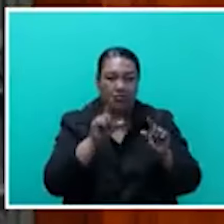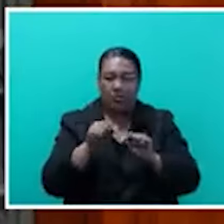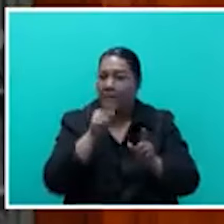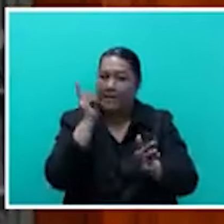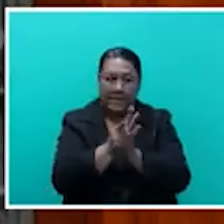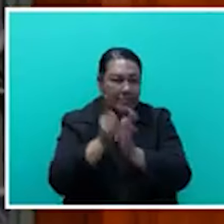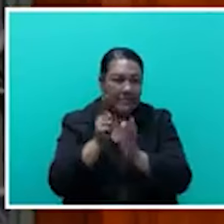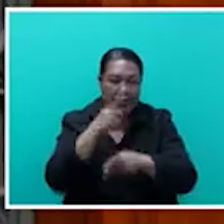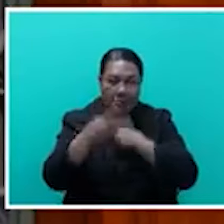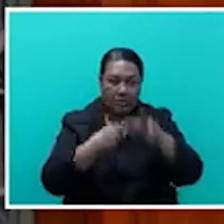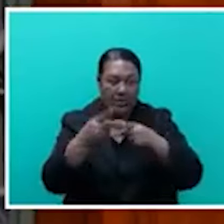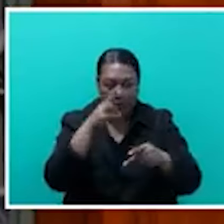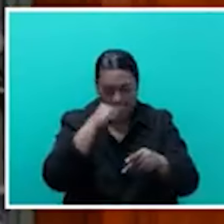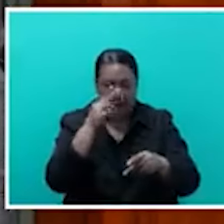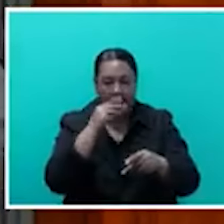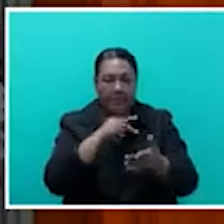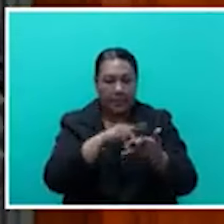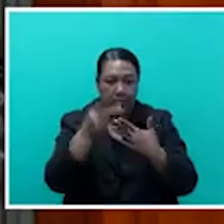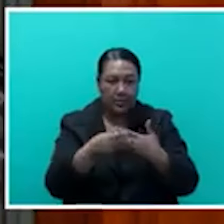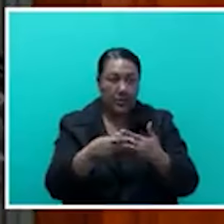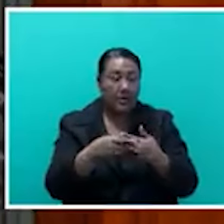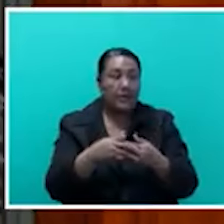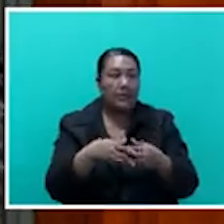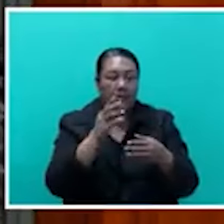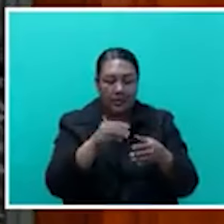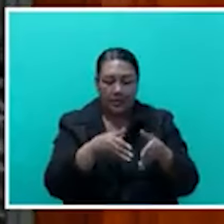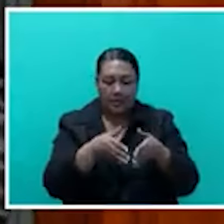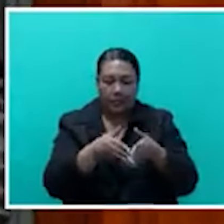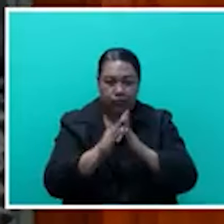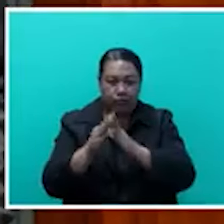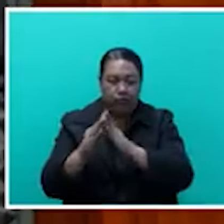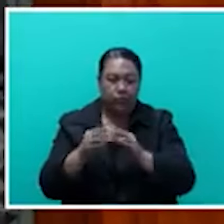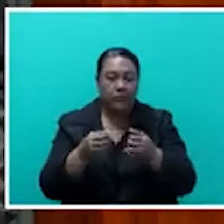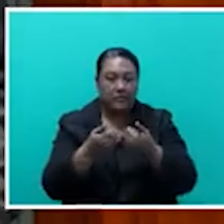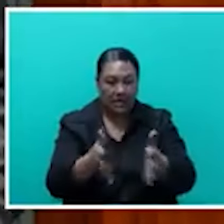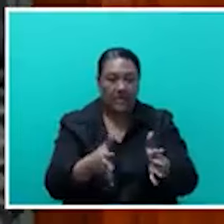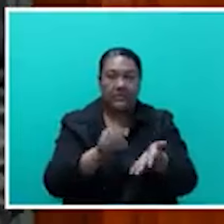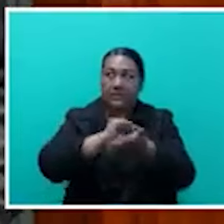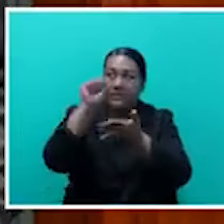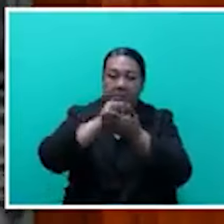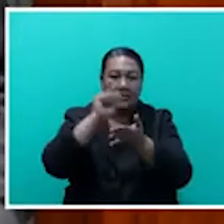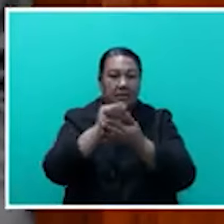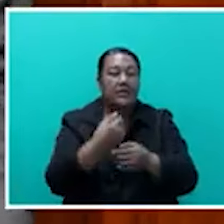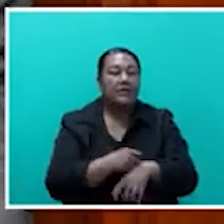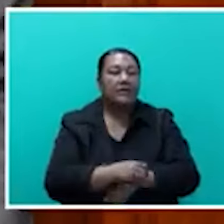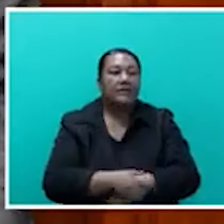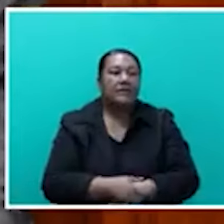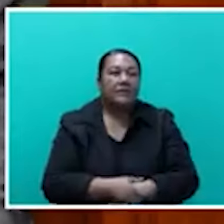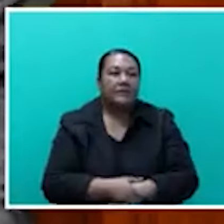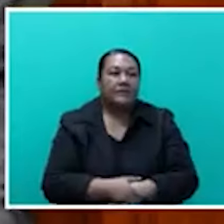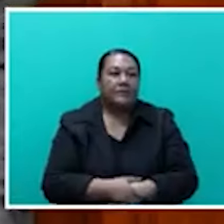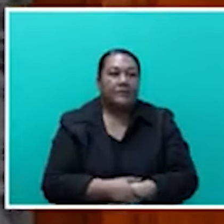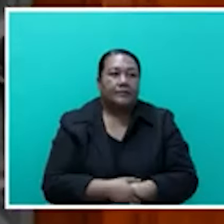quickly so that they can get their projects into the space and actually start exporting and importing whatever it is that they need to do. One